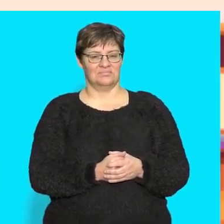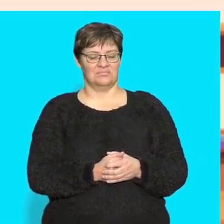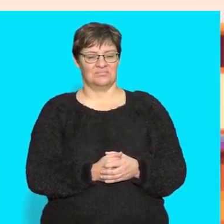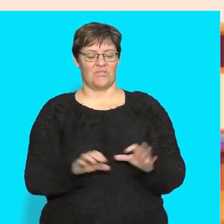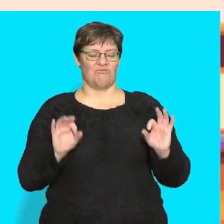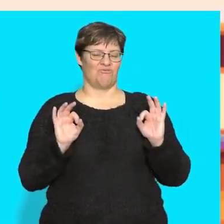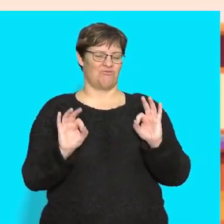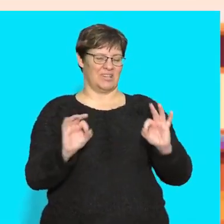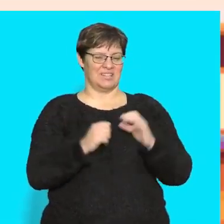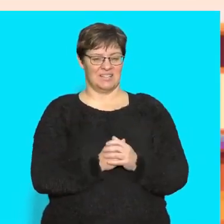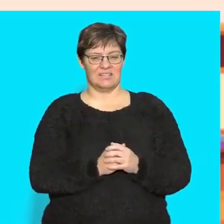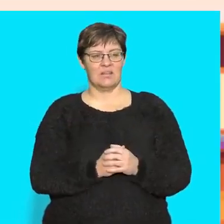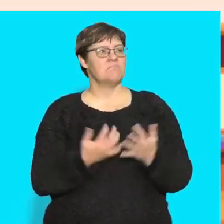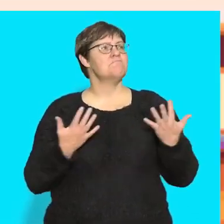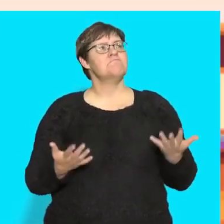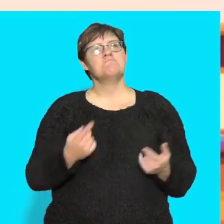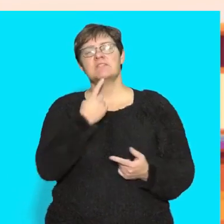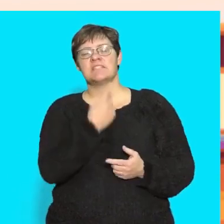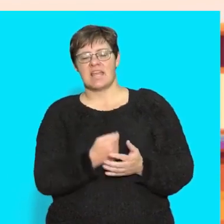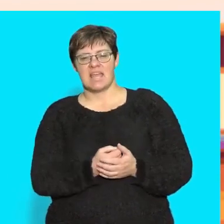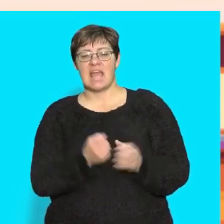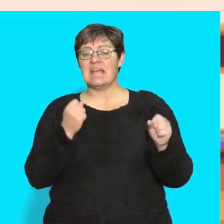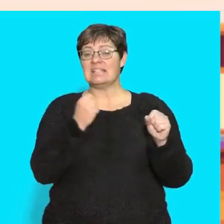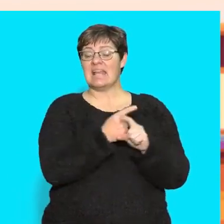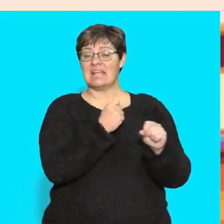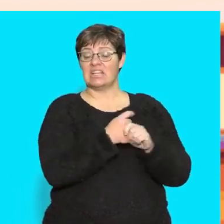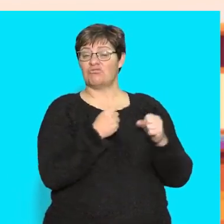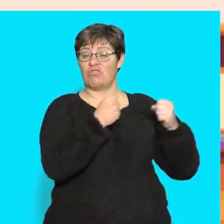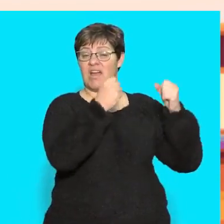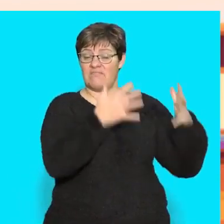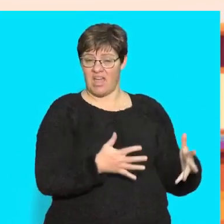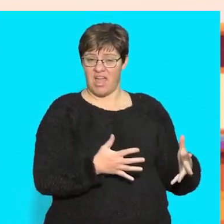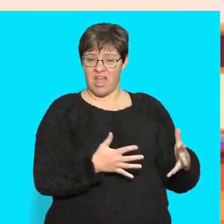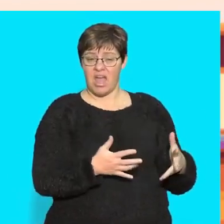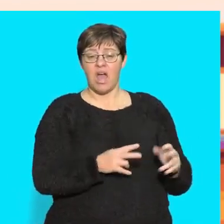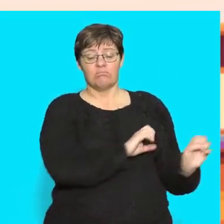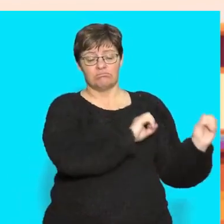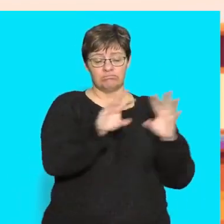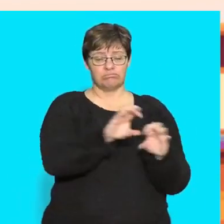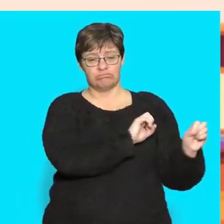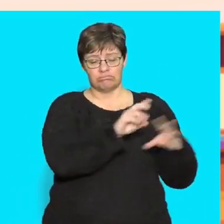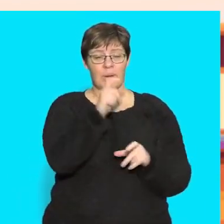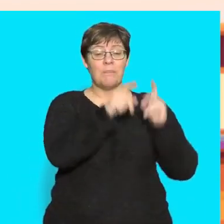Great, can I say, the taxi driver drives people to work?